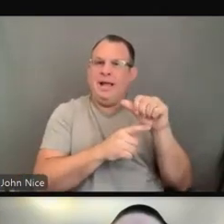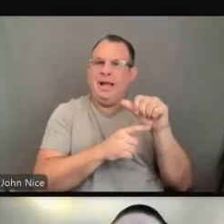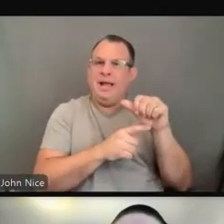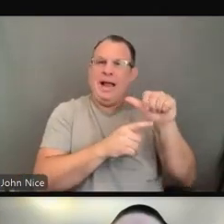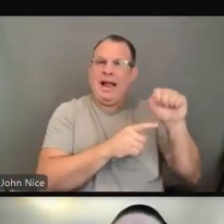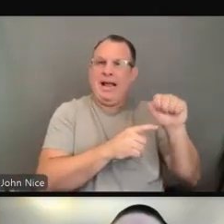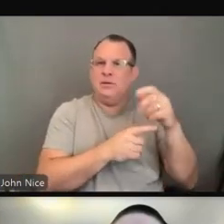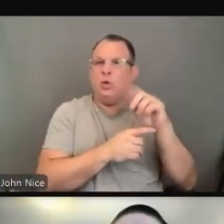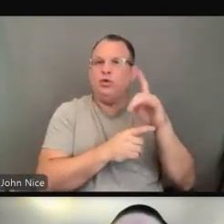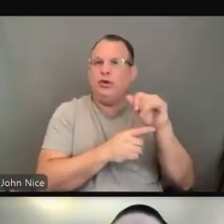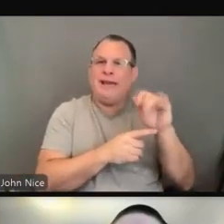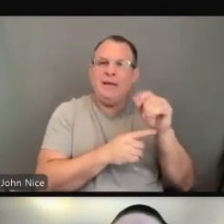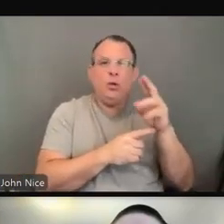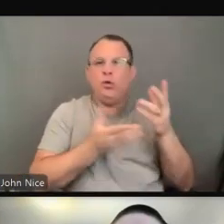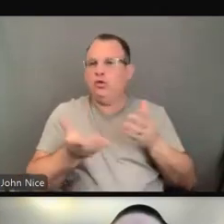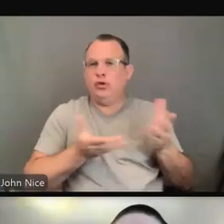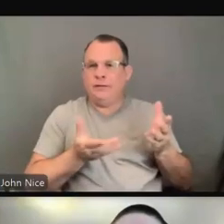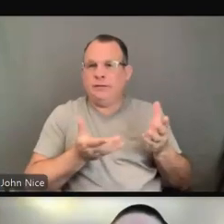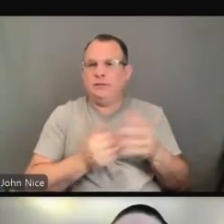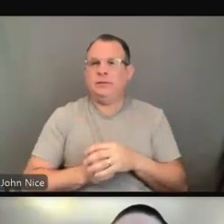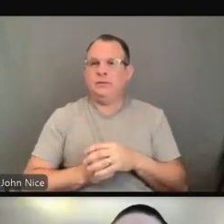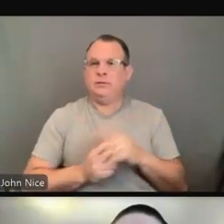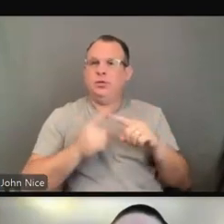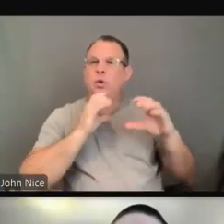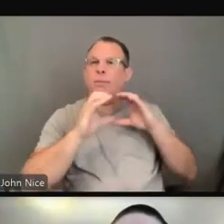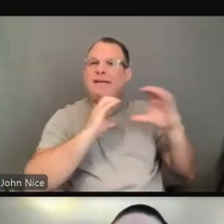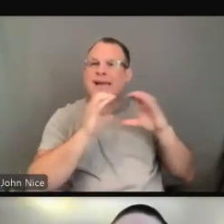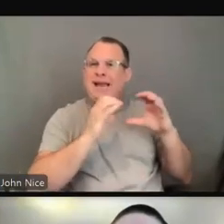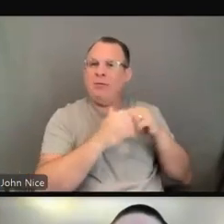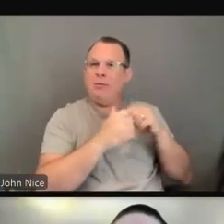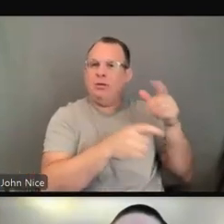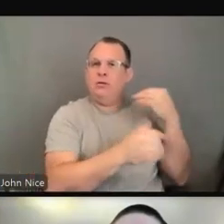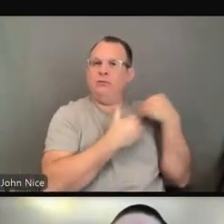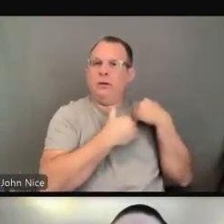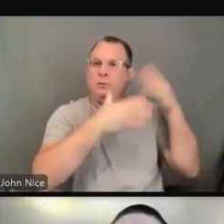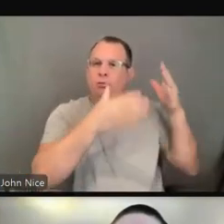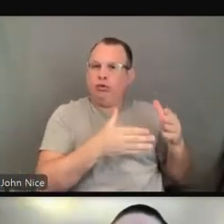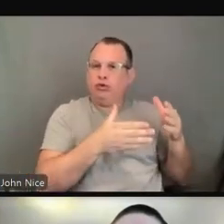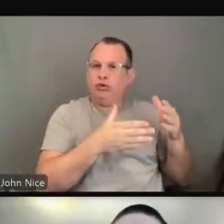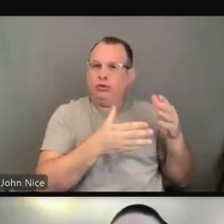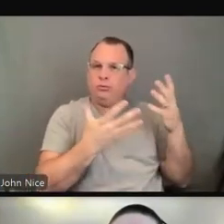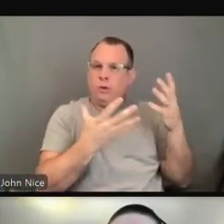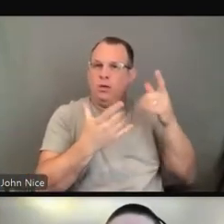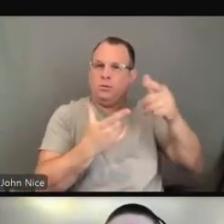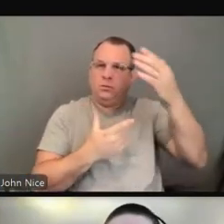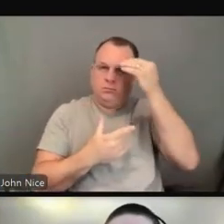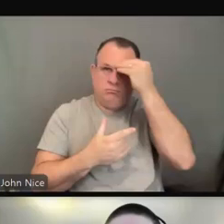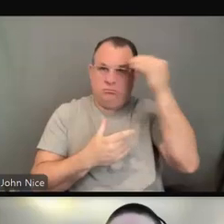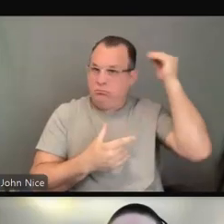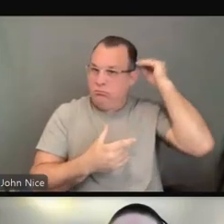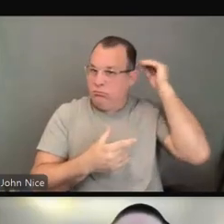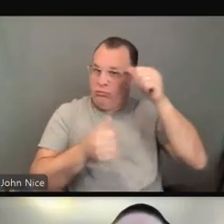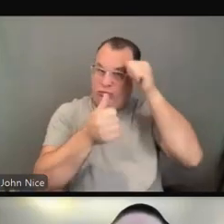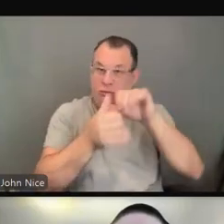effectively with the companion. So just wanted to mention that, keep that in mind as we go forward and let us know if you have questions